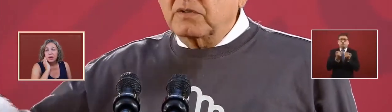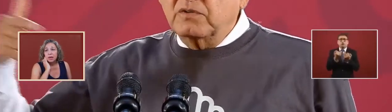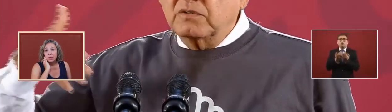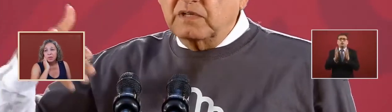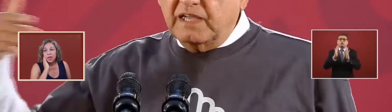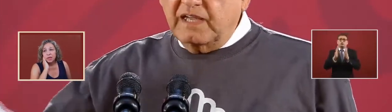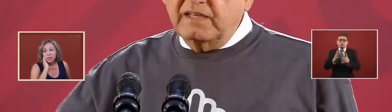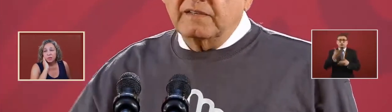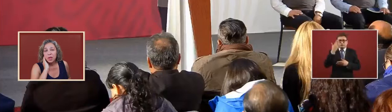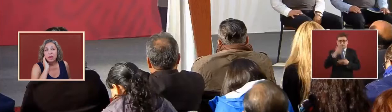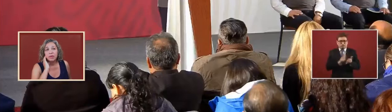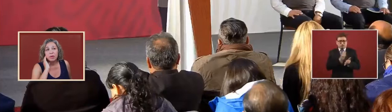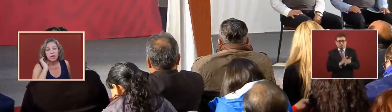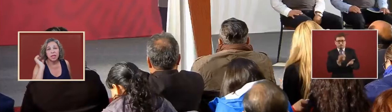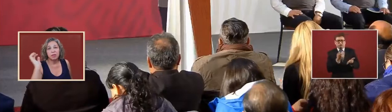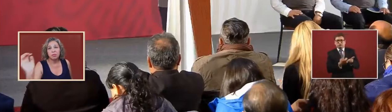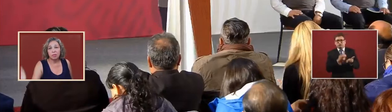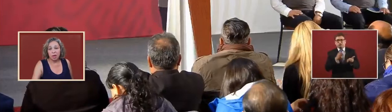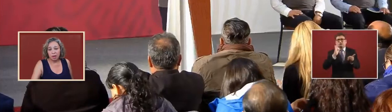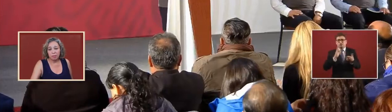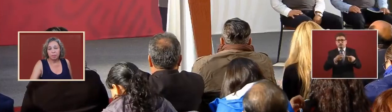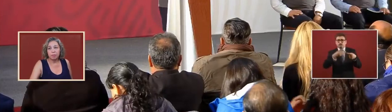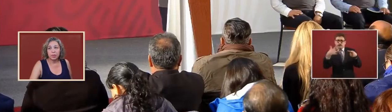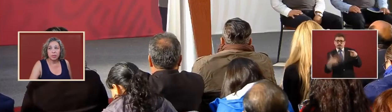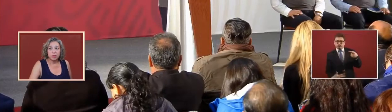because we have a legal